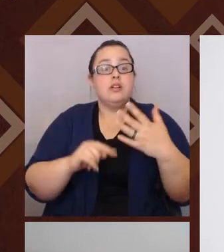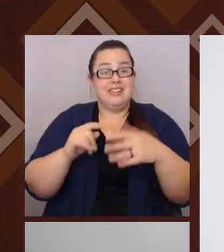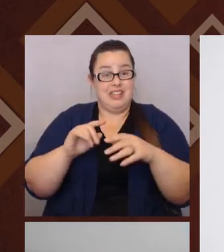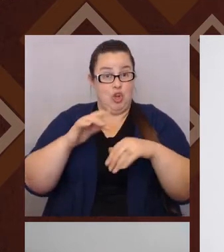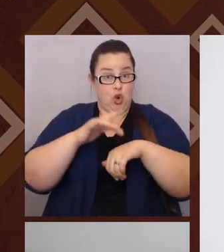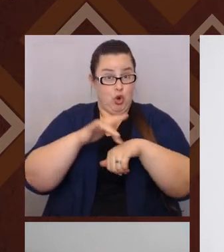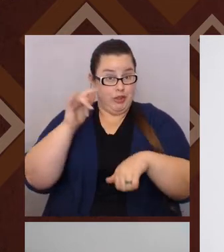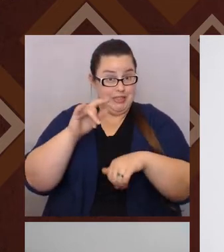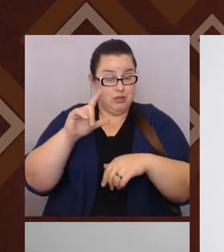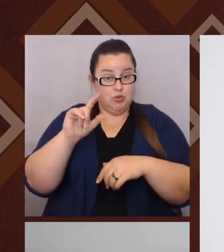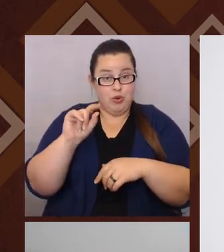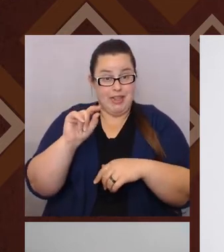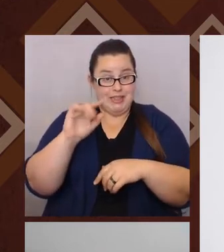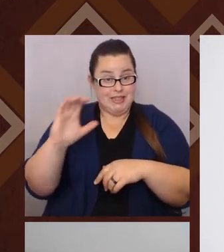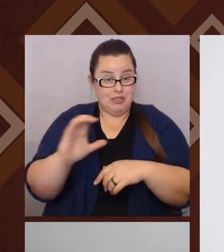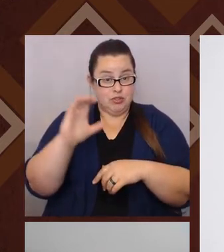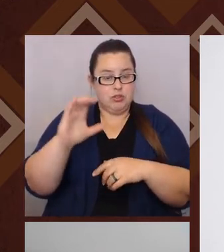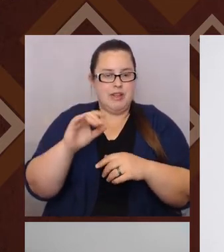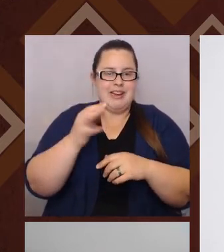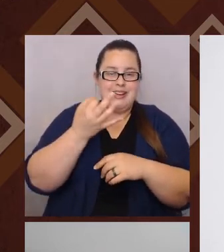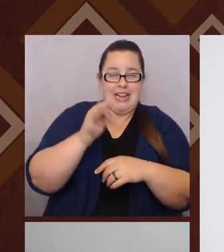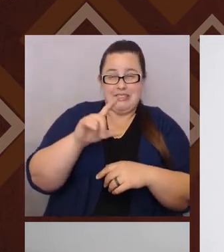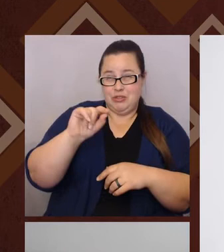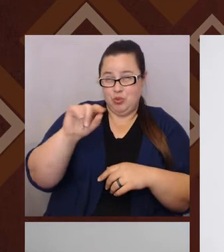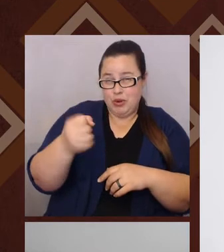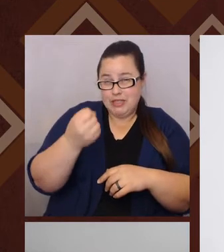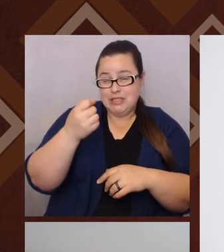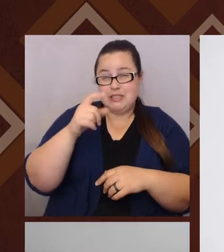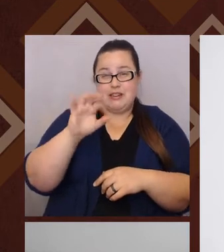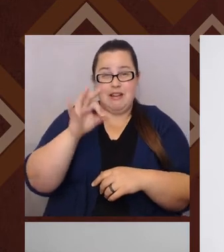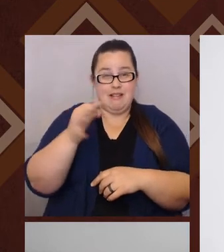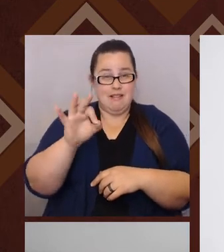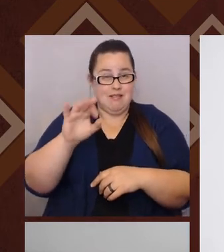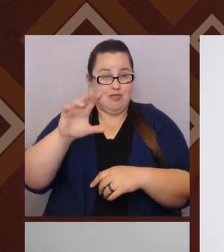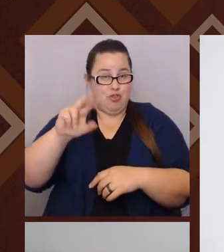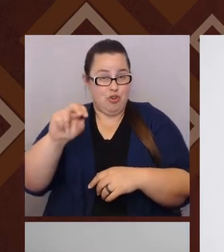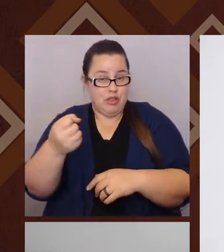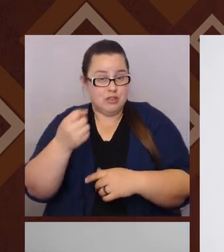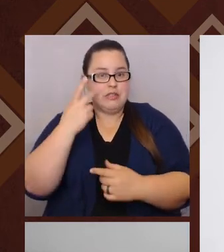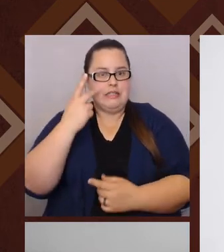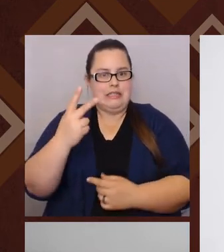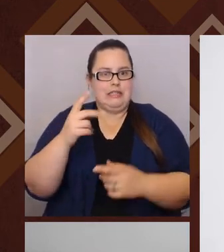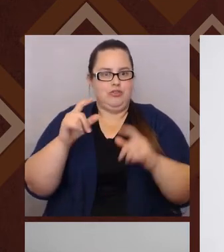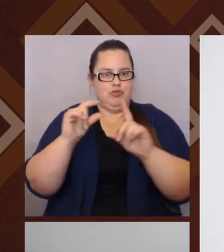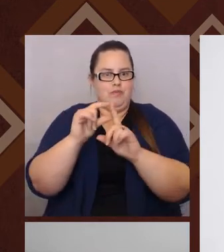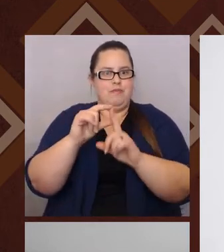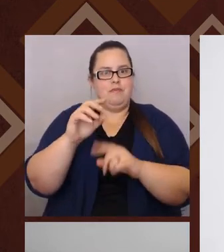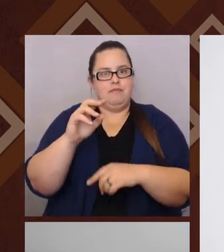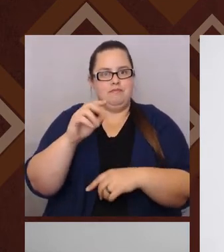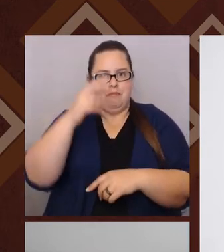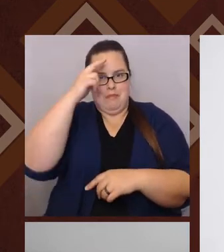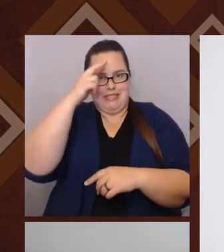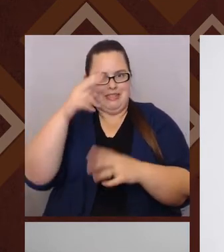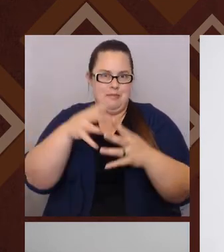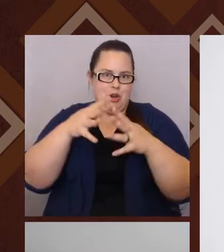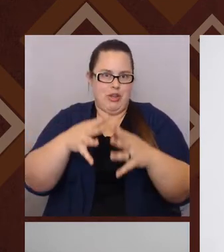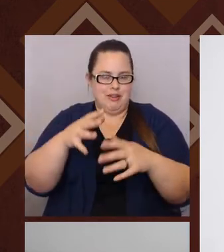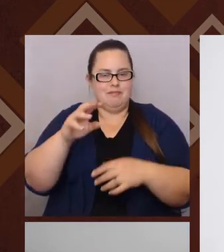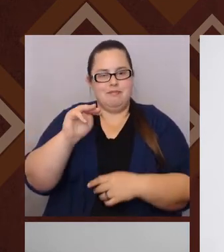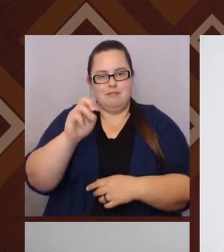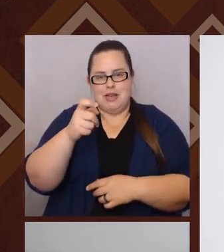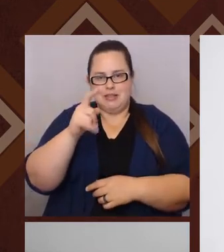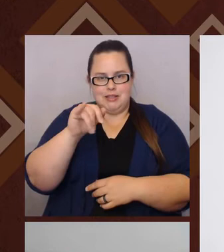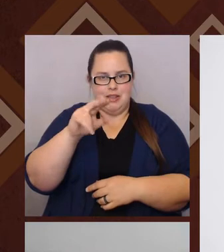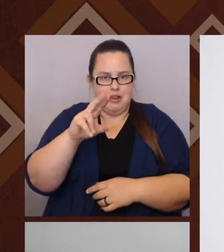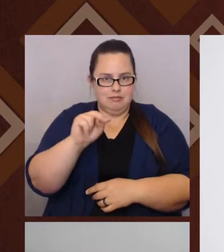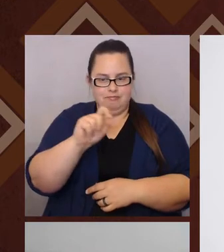it is in the 1920s and 30s that we see the term Mexican American start popping up in literature, in